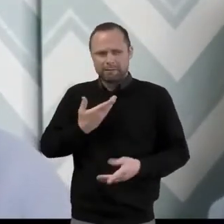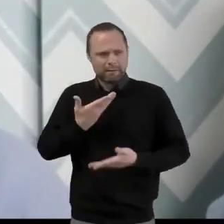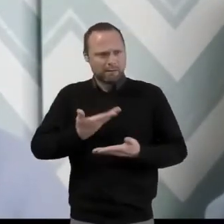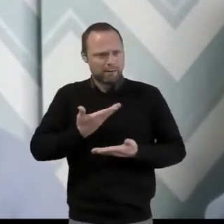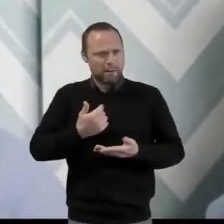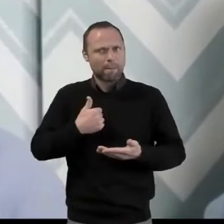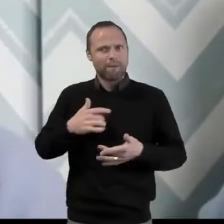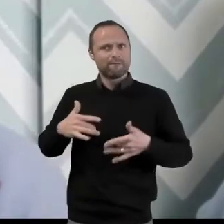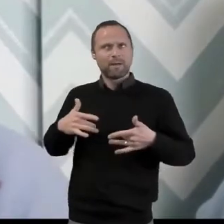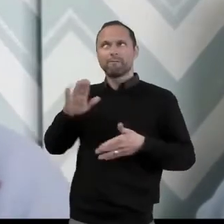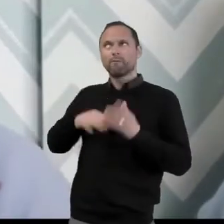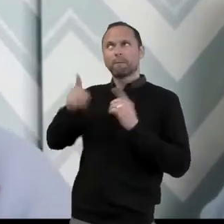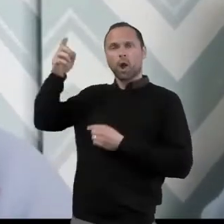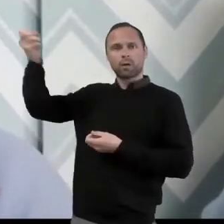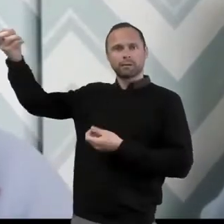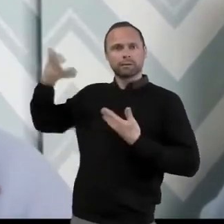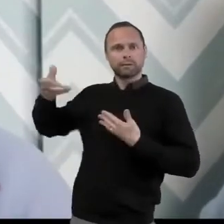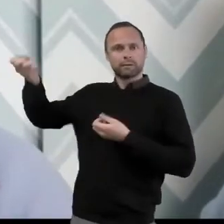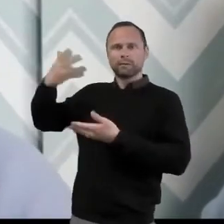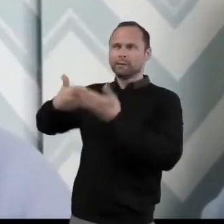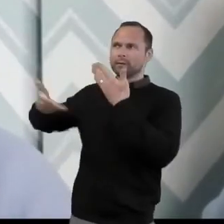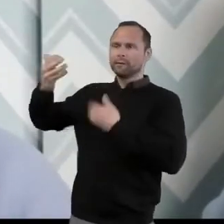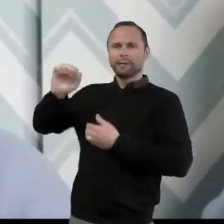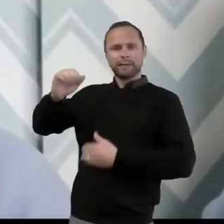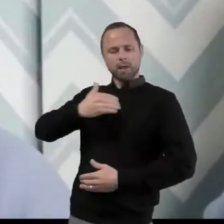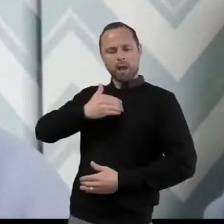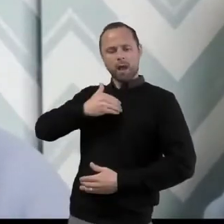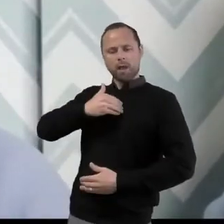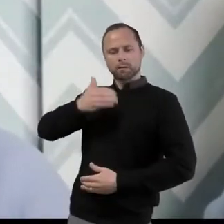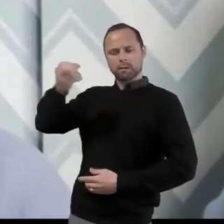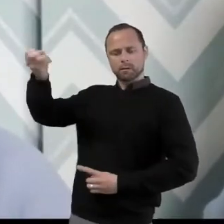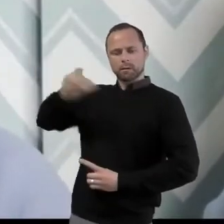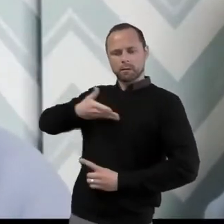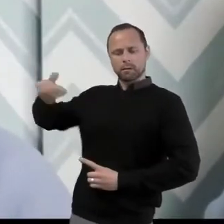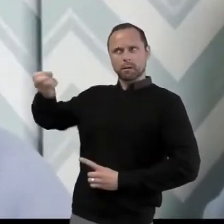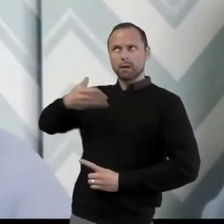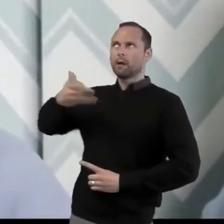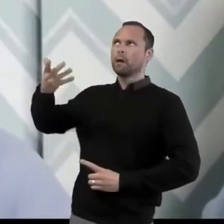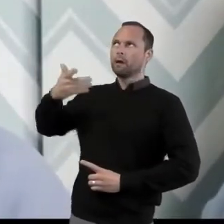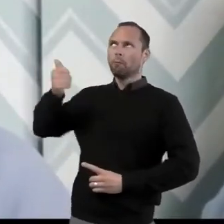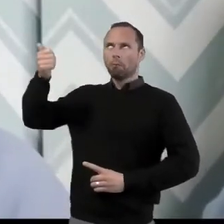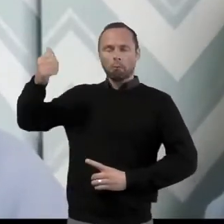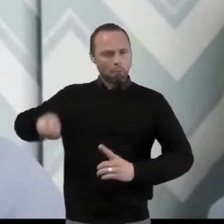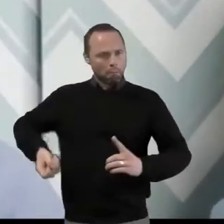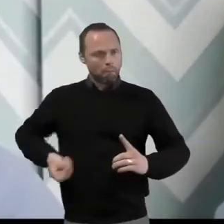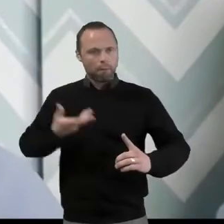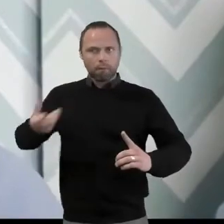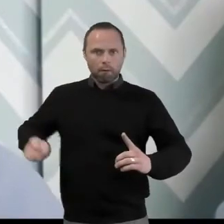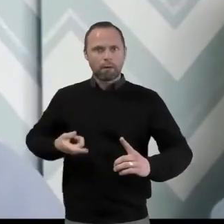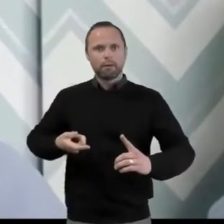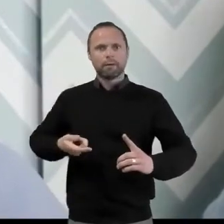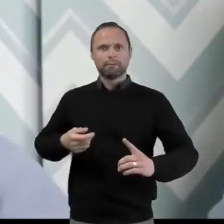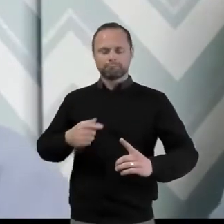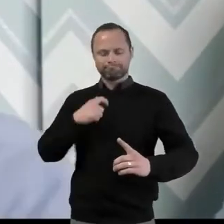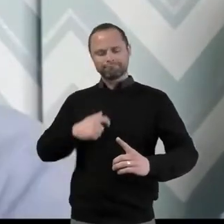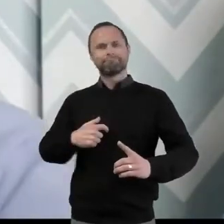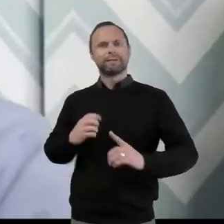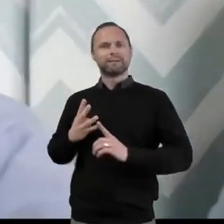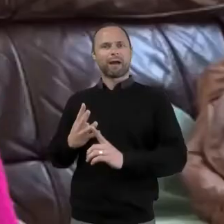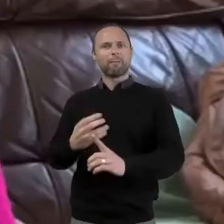came from God and really from his heart and just using me as this disciple to speak those to my friends.